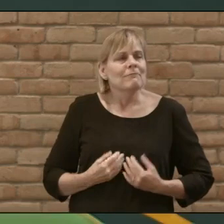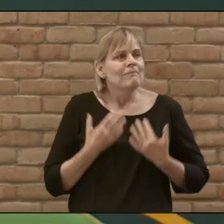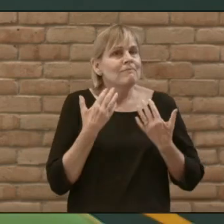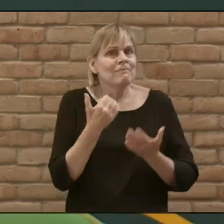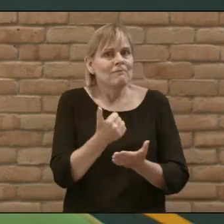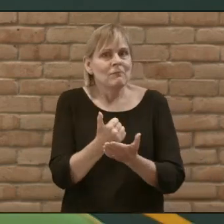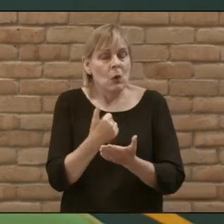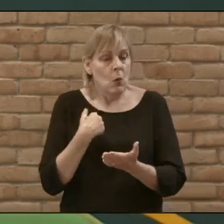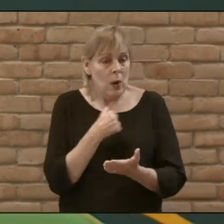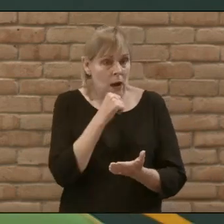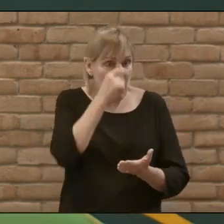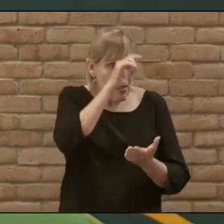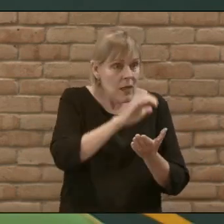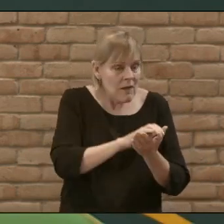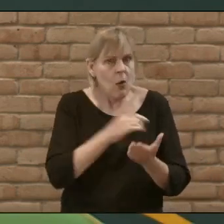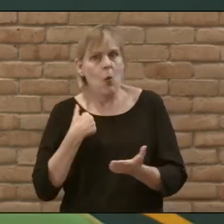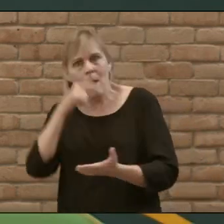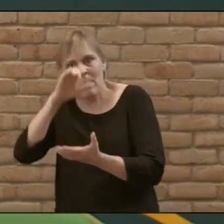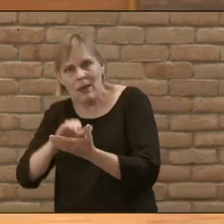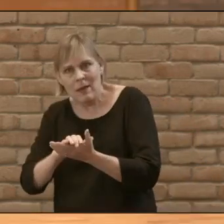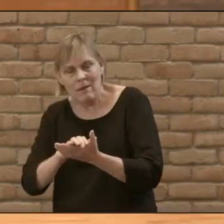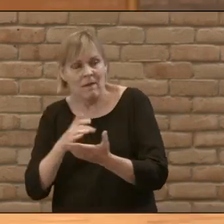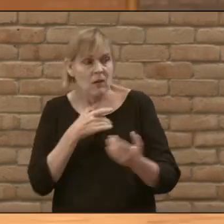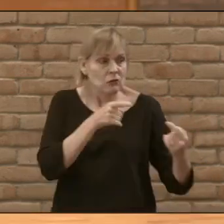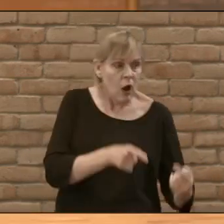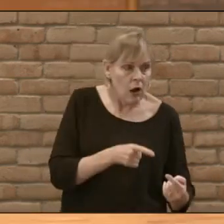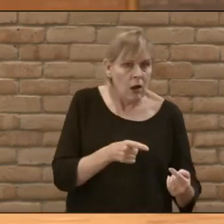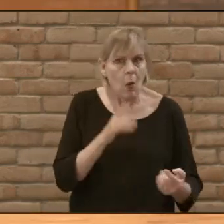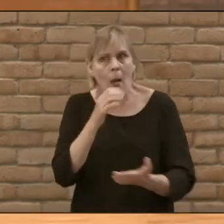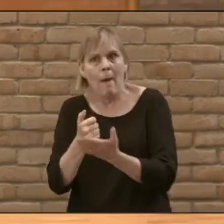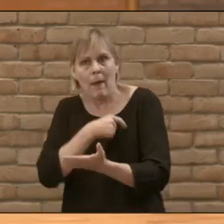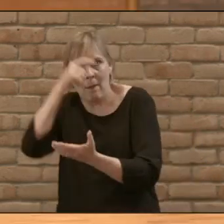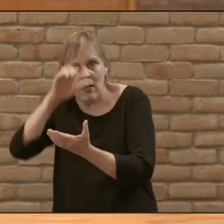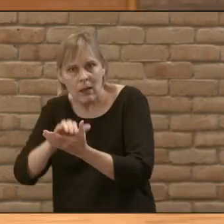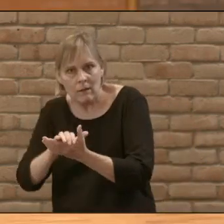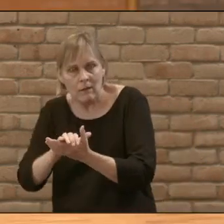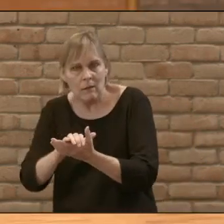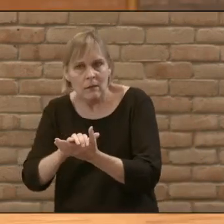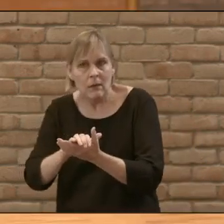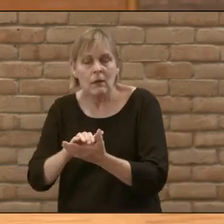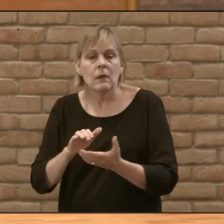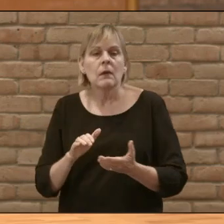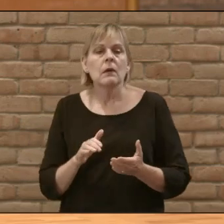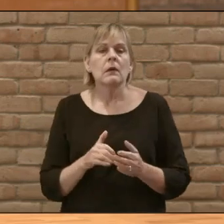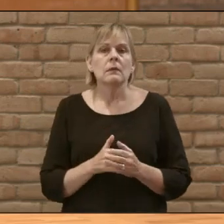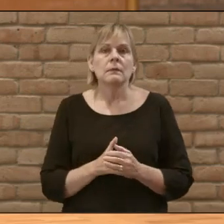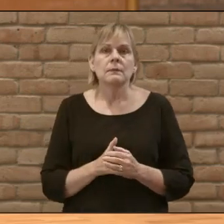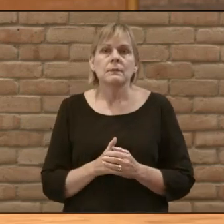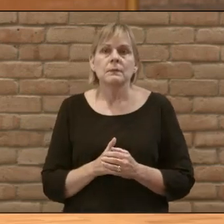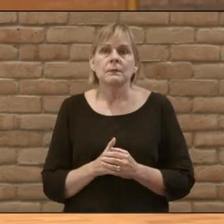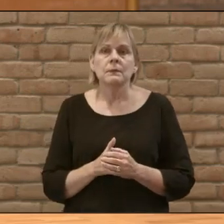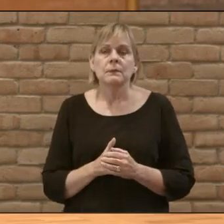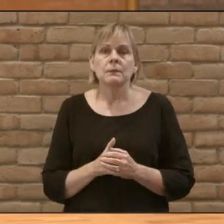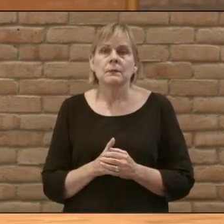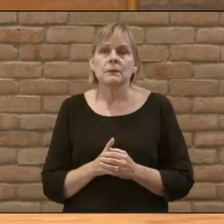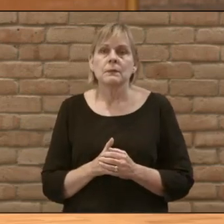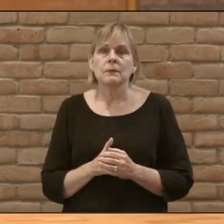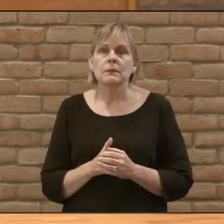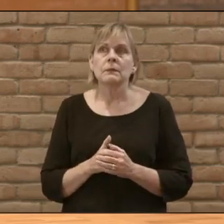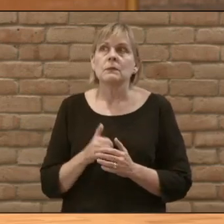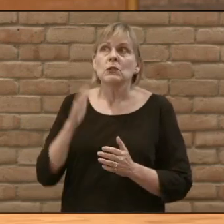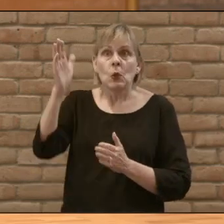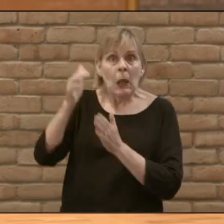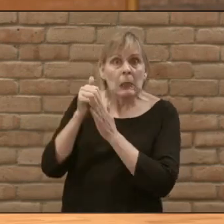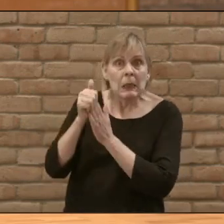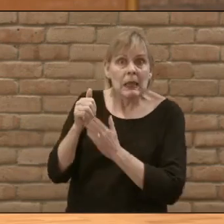our unbelief Those places where we struggle And that you'd give us patience in the waiting That you would direct us